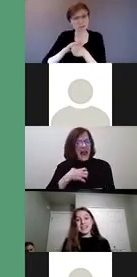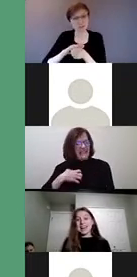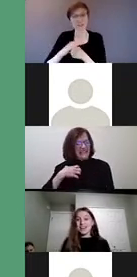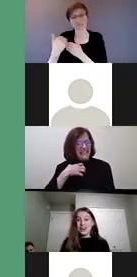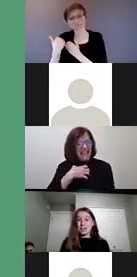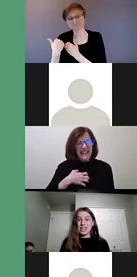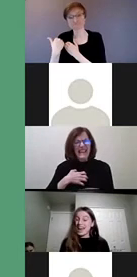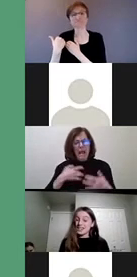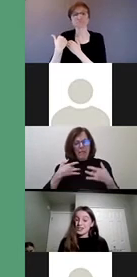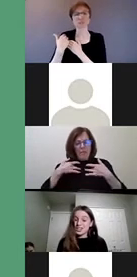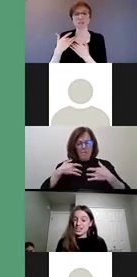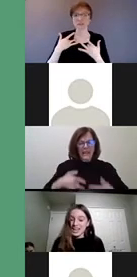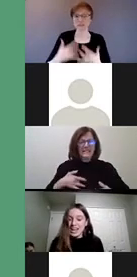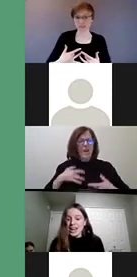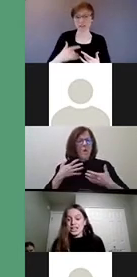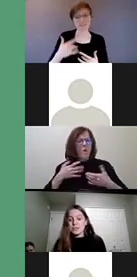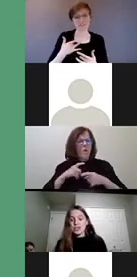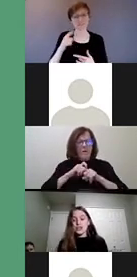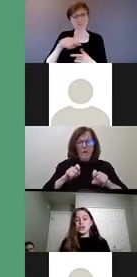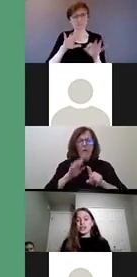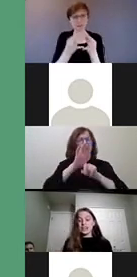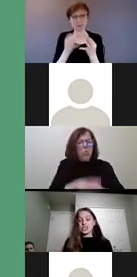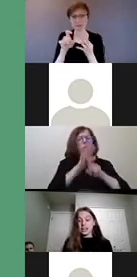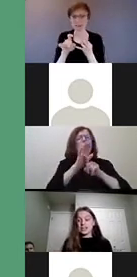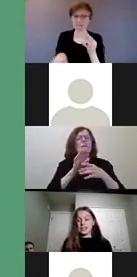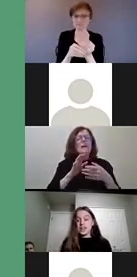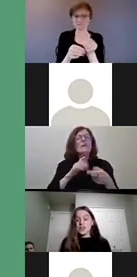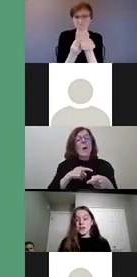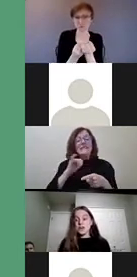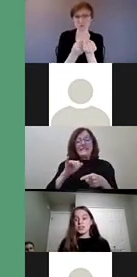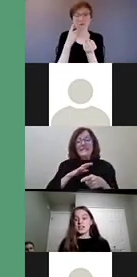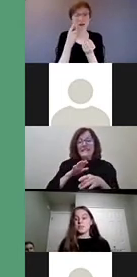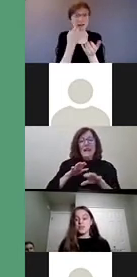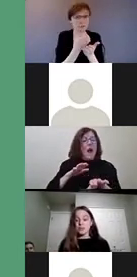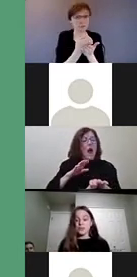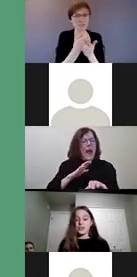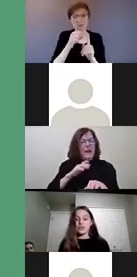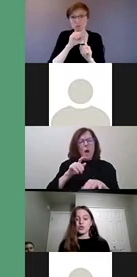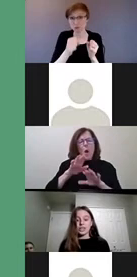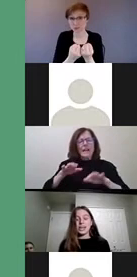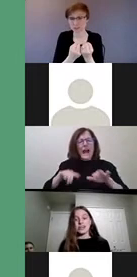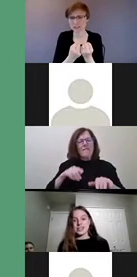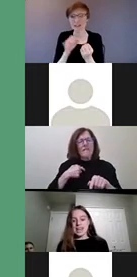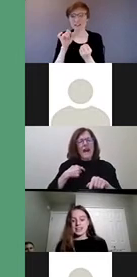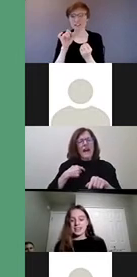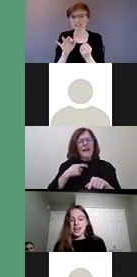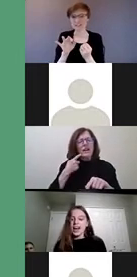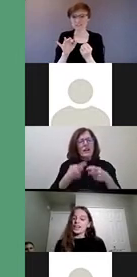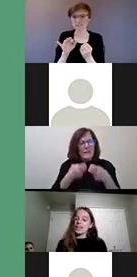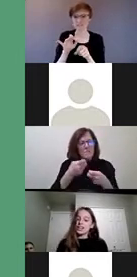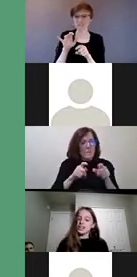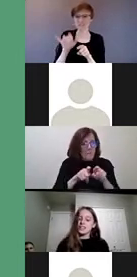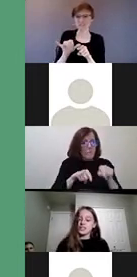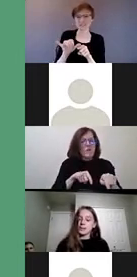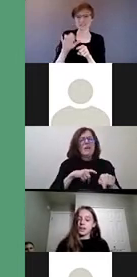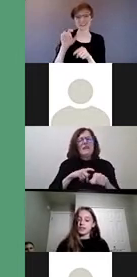mentally, economically, and socially. Especially if you are a glass child, you need a person that's been through it for someone to really understand. A